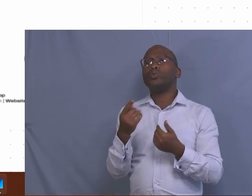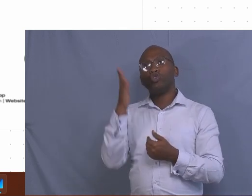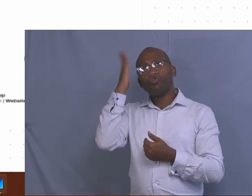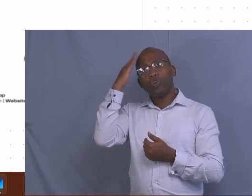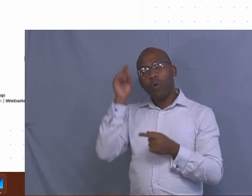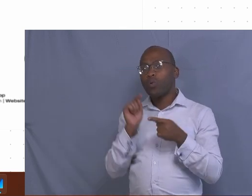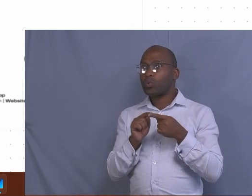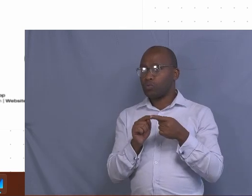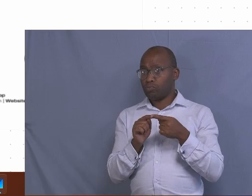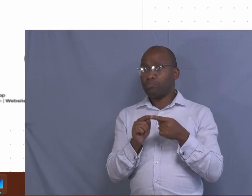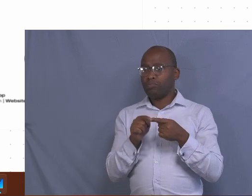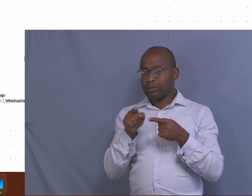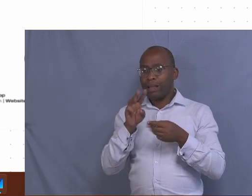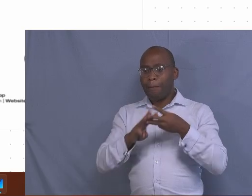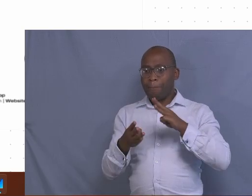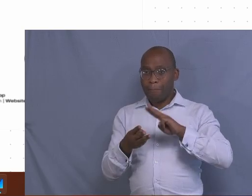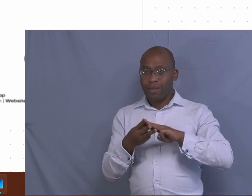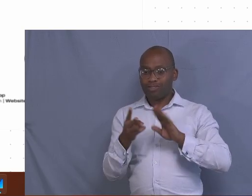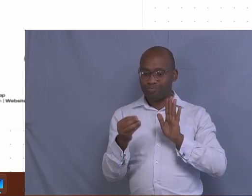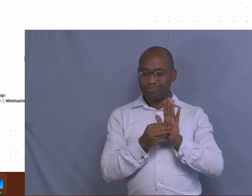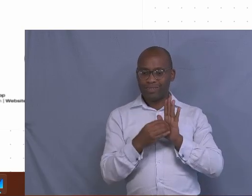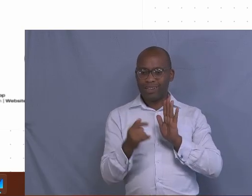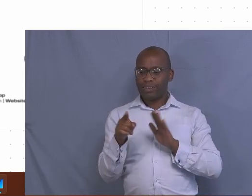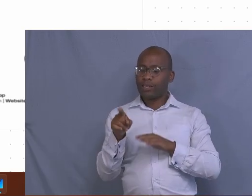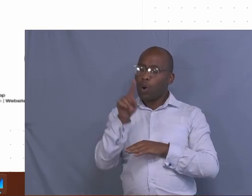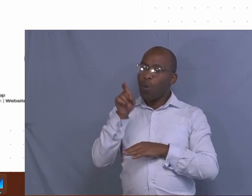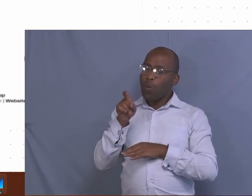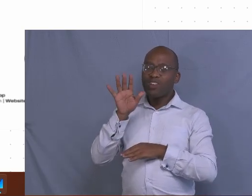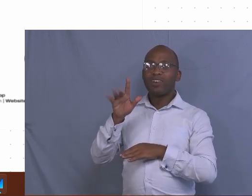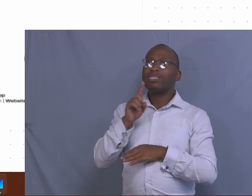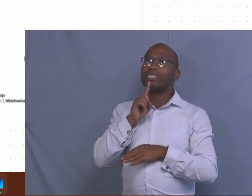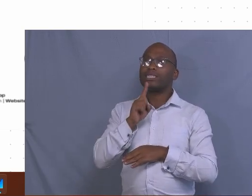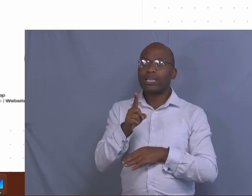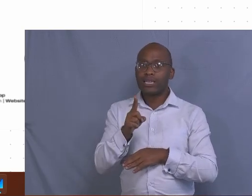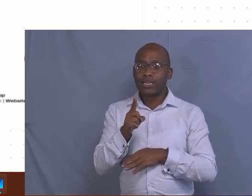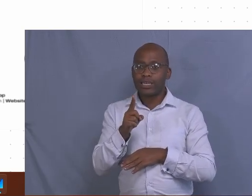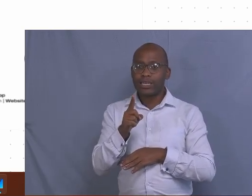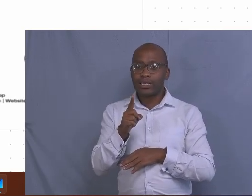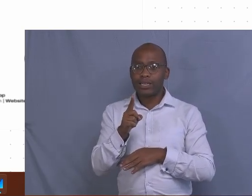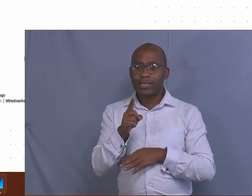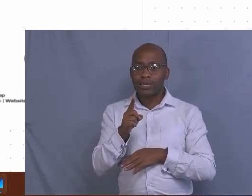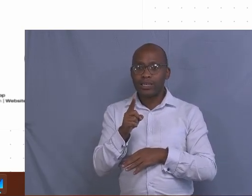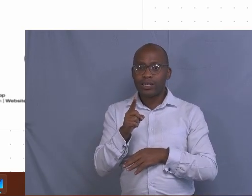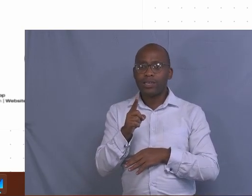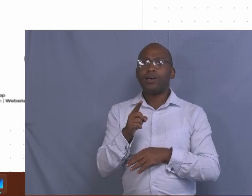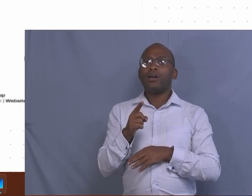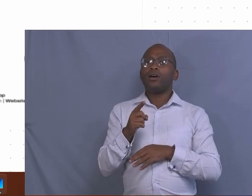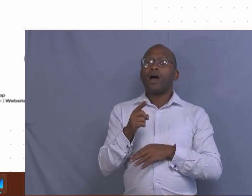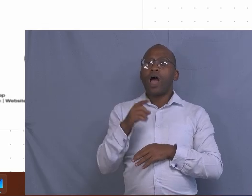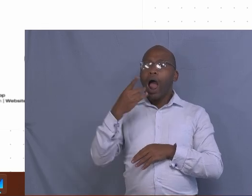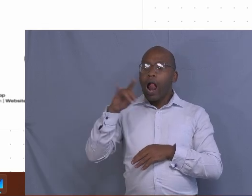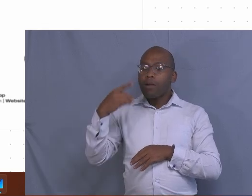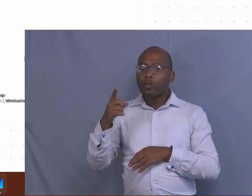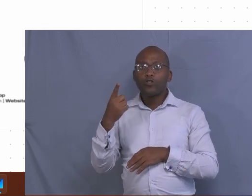Then, this question says, calculate the daily feed intake of lactating animals